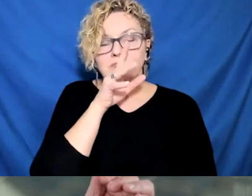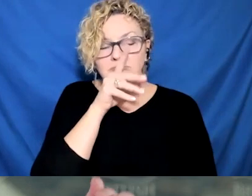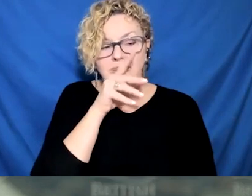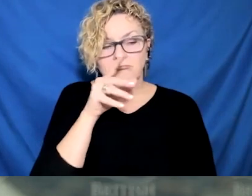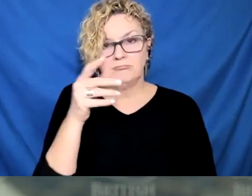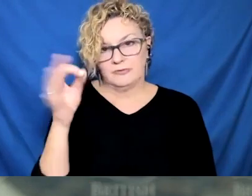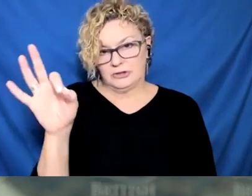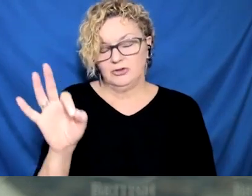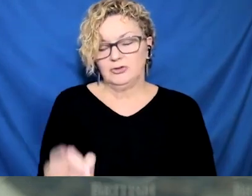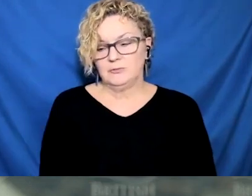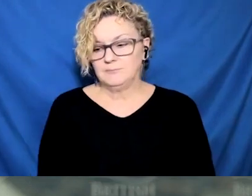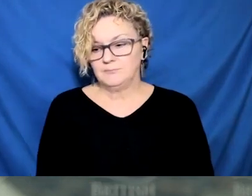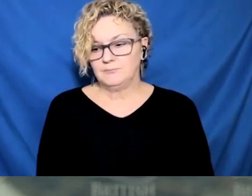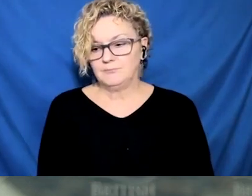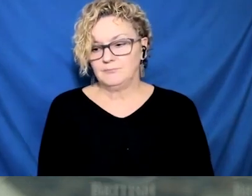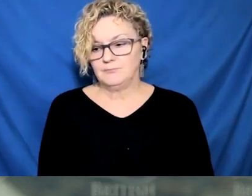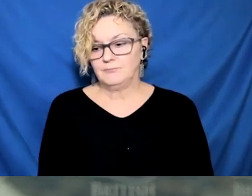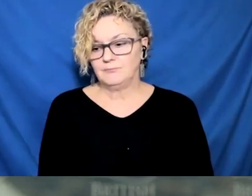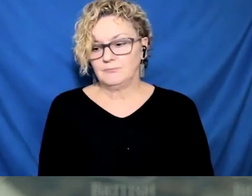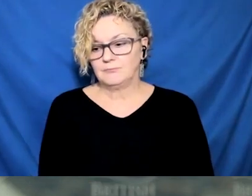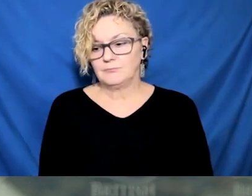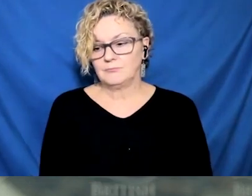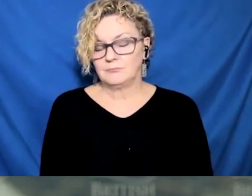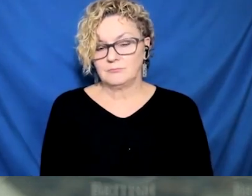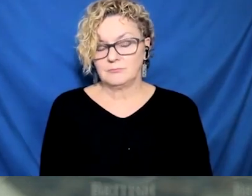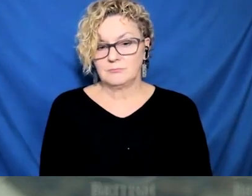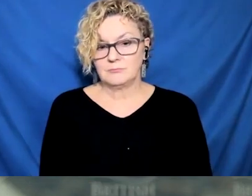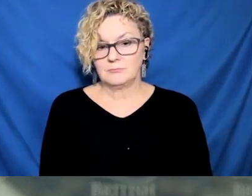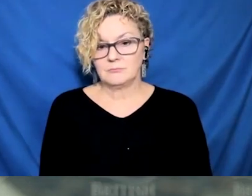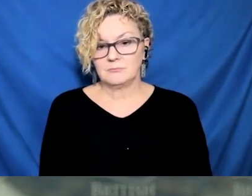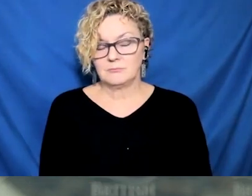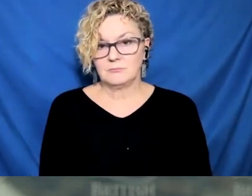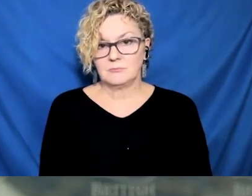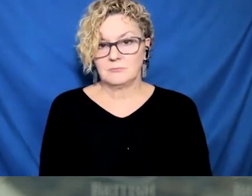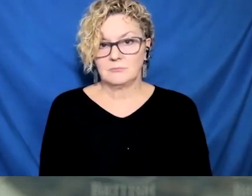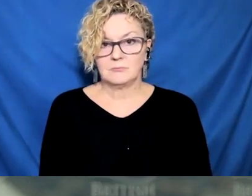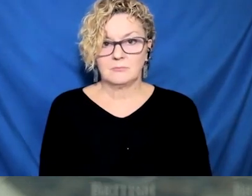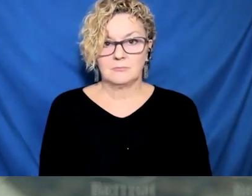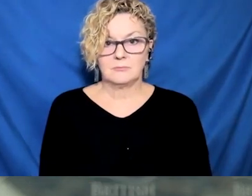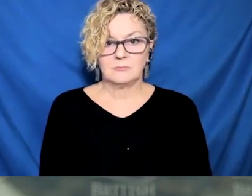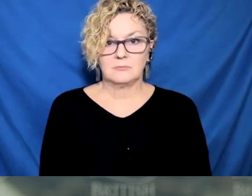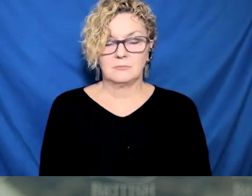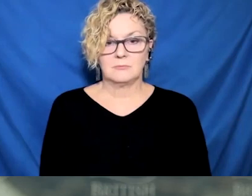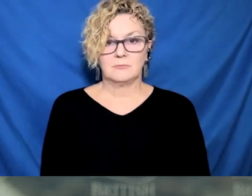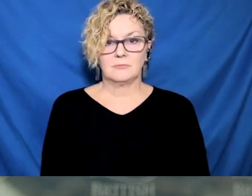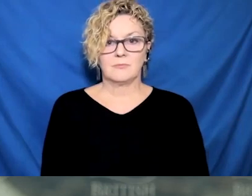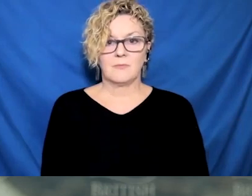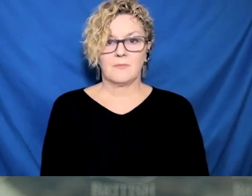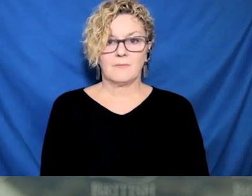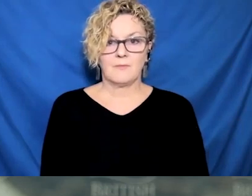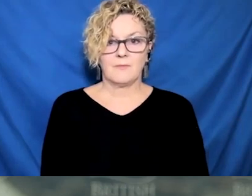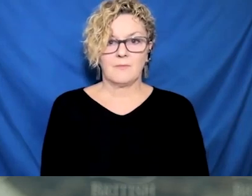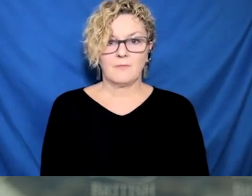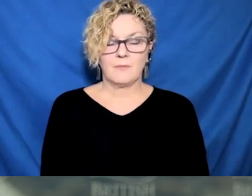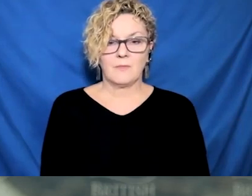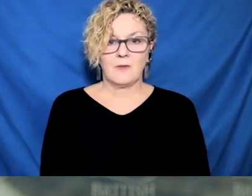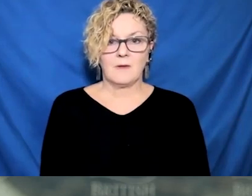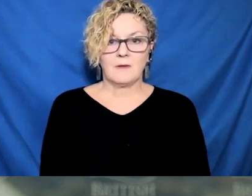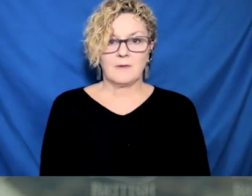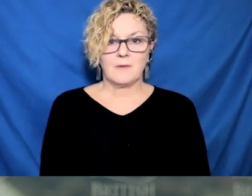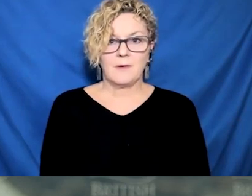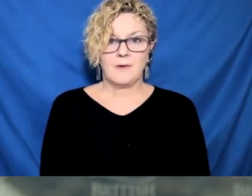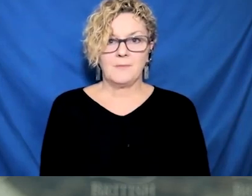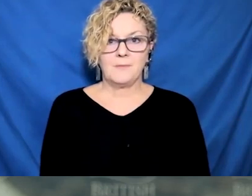if you go from 17 to 12, this is true, and from 11 to 5, that each younger cohort has a